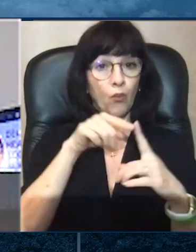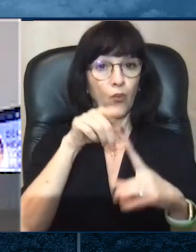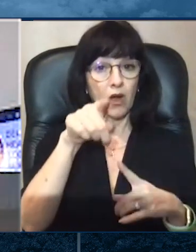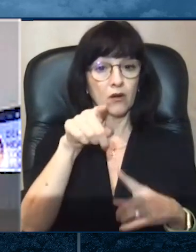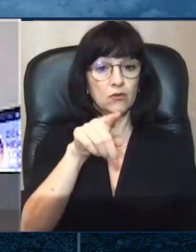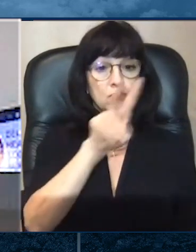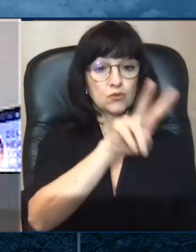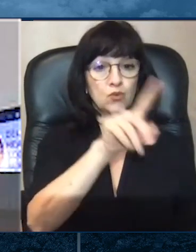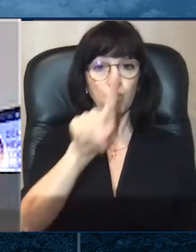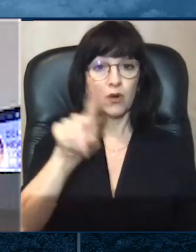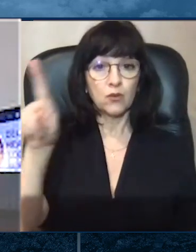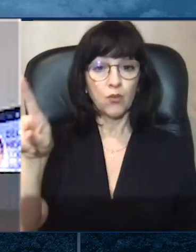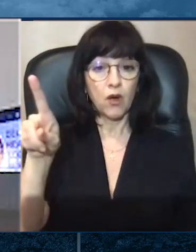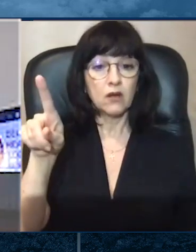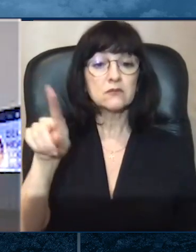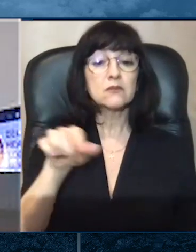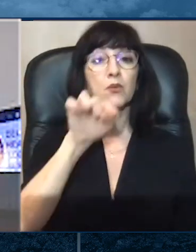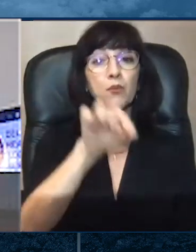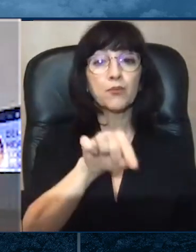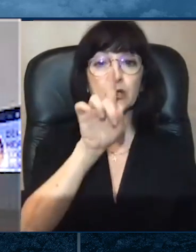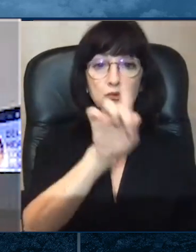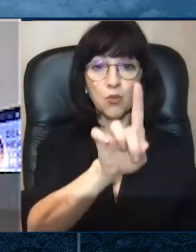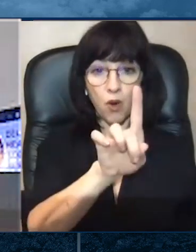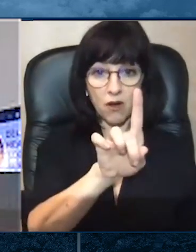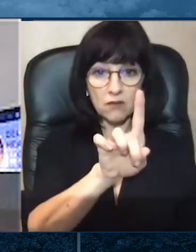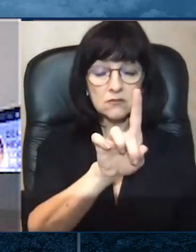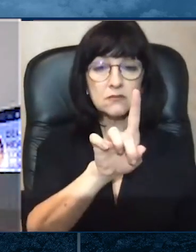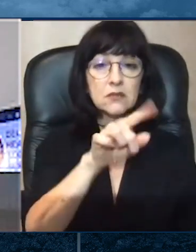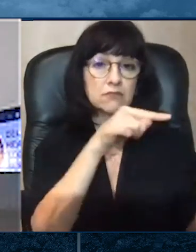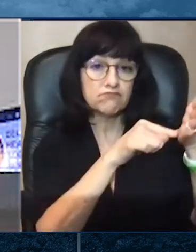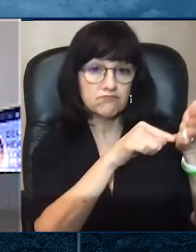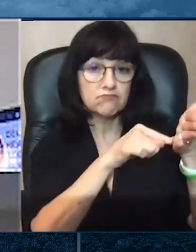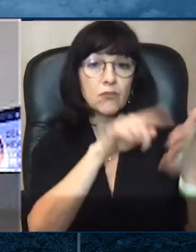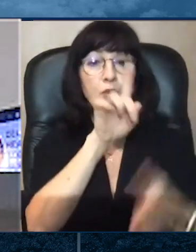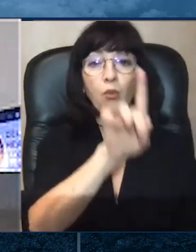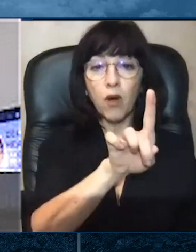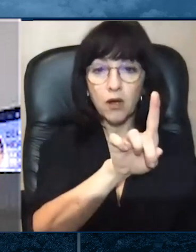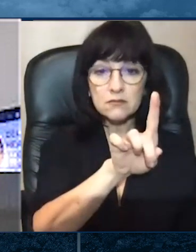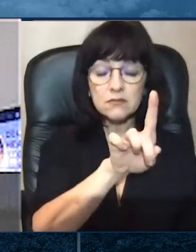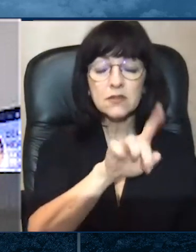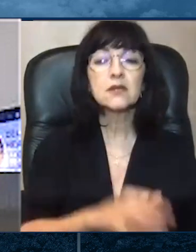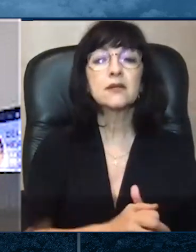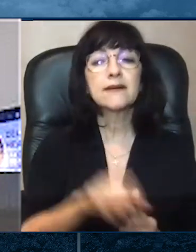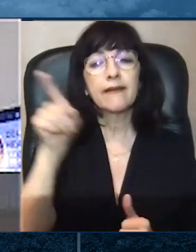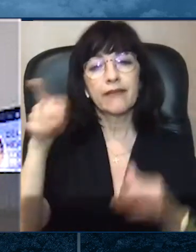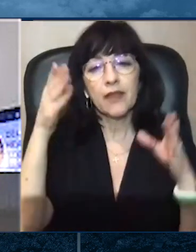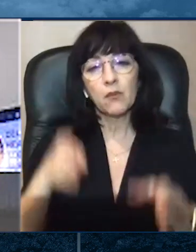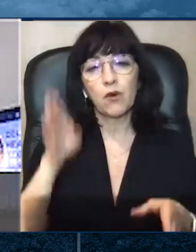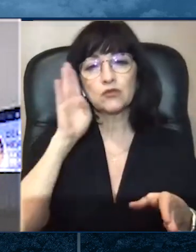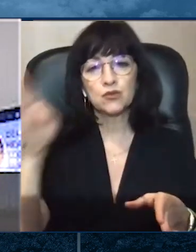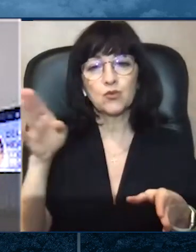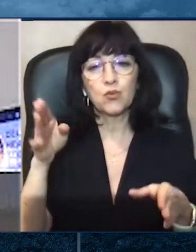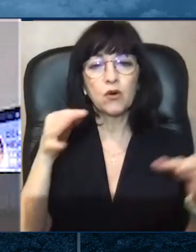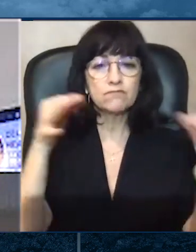evaluar sus síntomas y hacer una orden si es necesario.